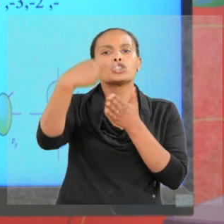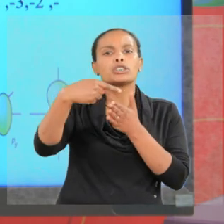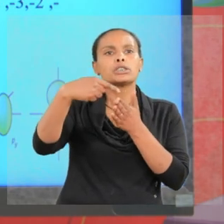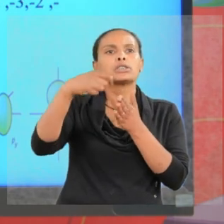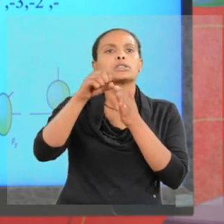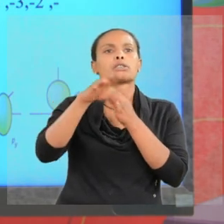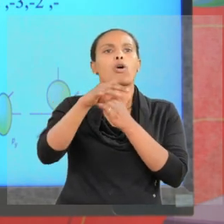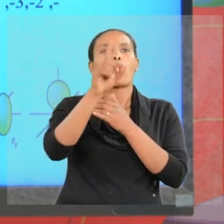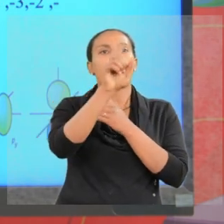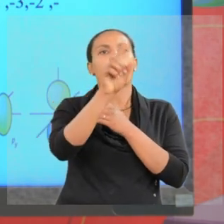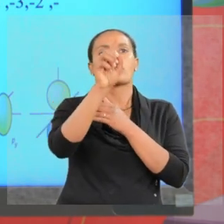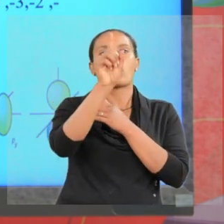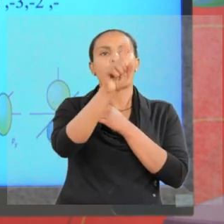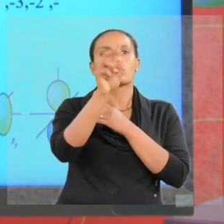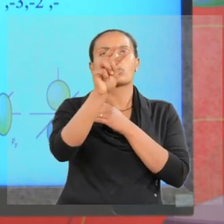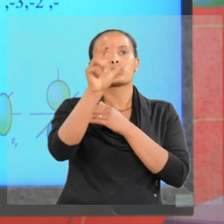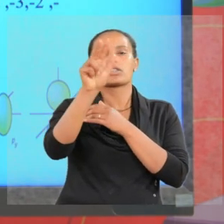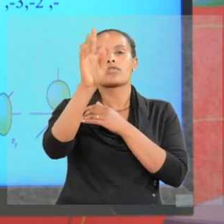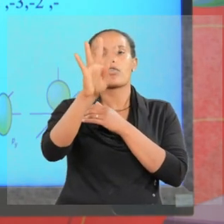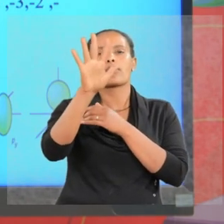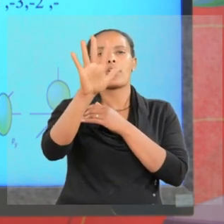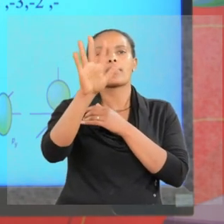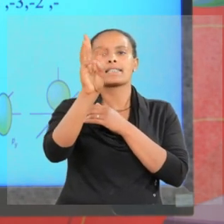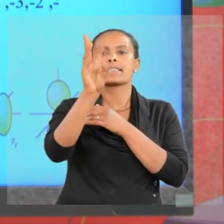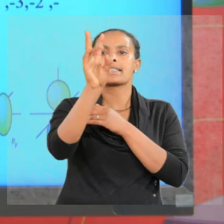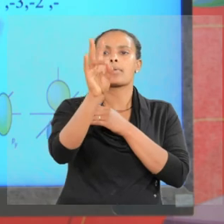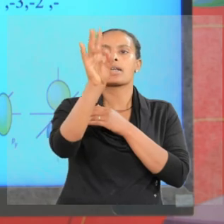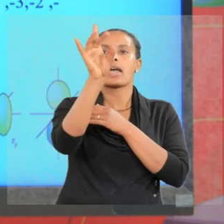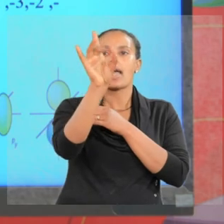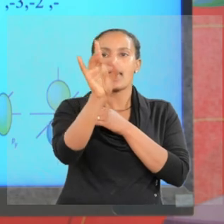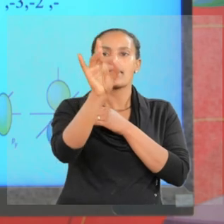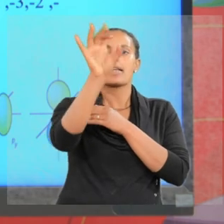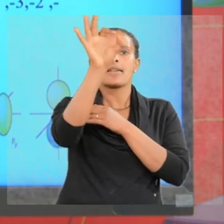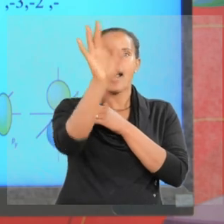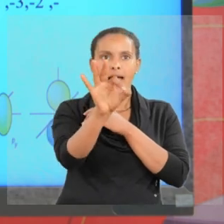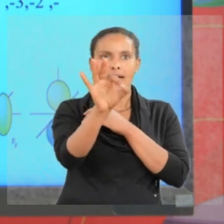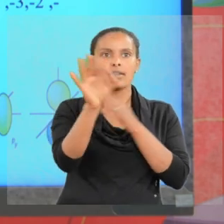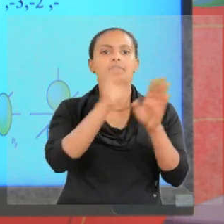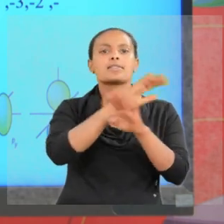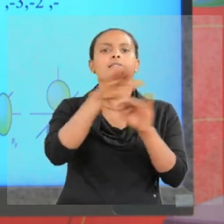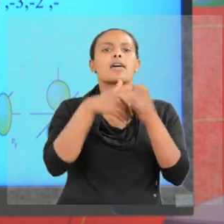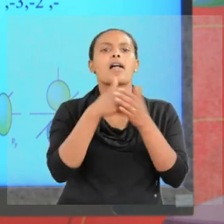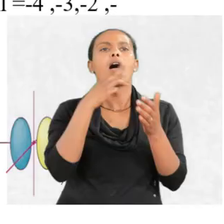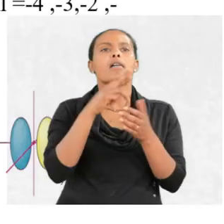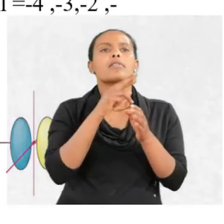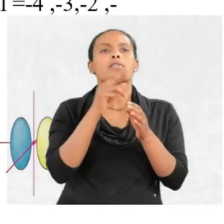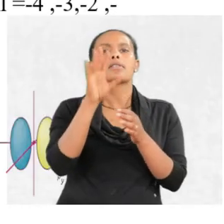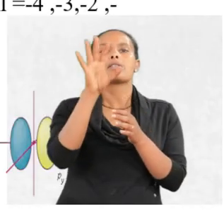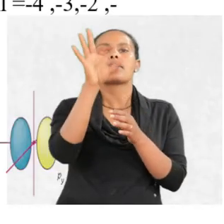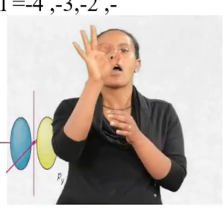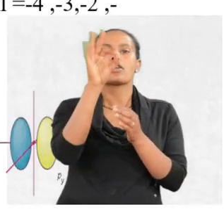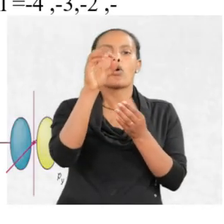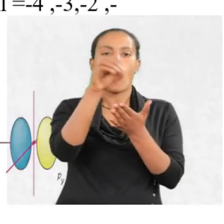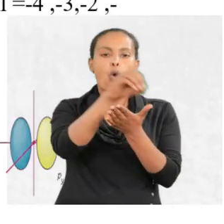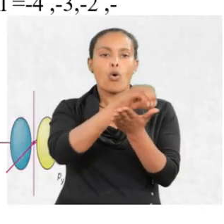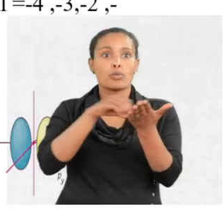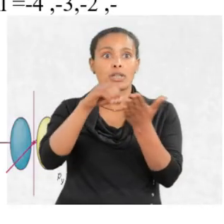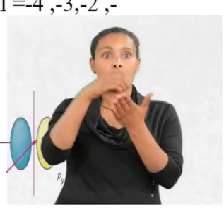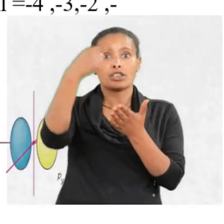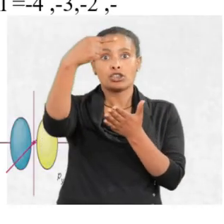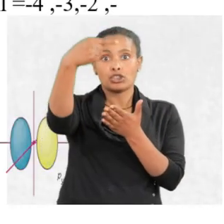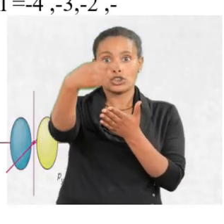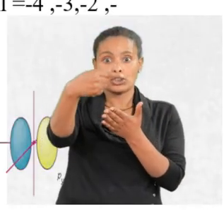One, two, three, four, five, six, seven, eight, nine. There are nine orbitals in g